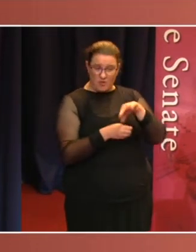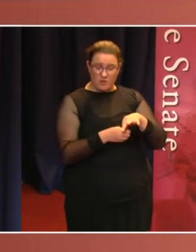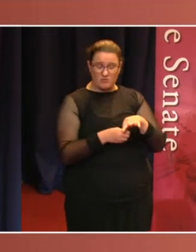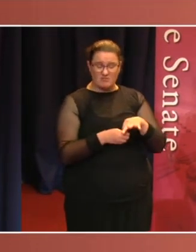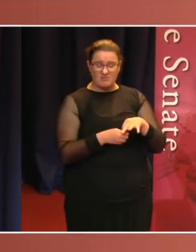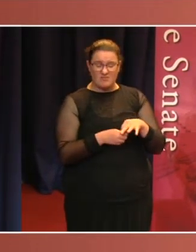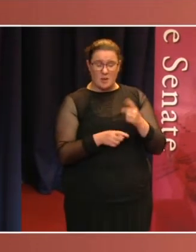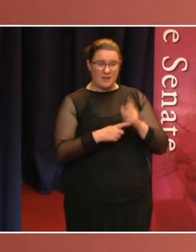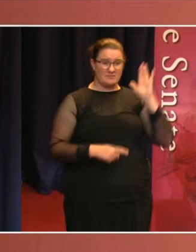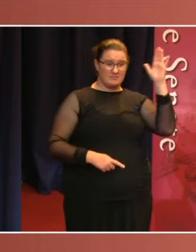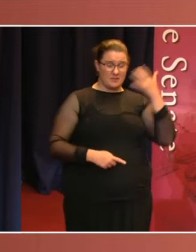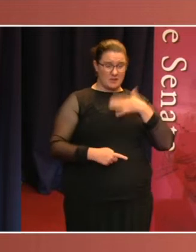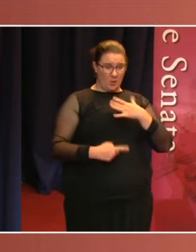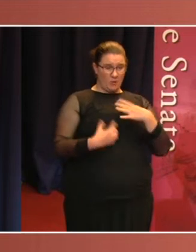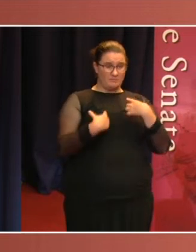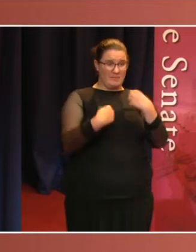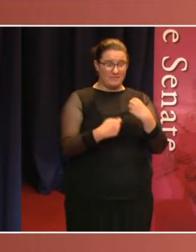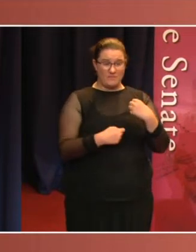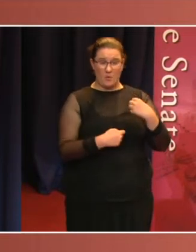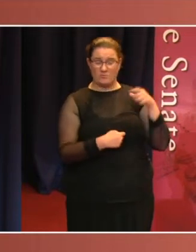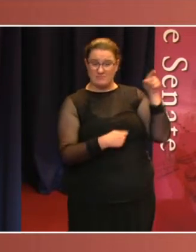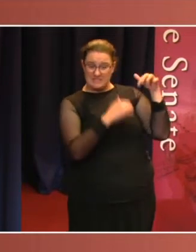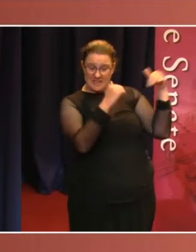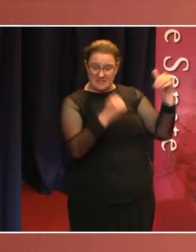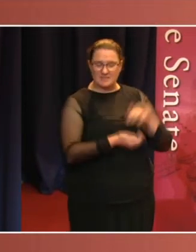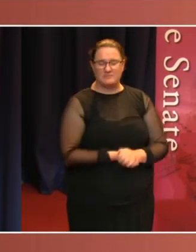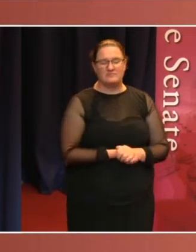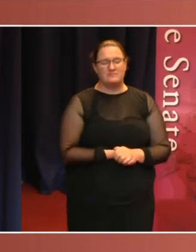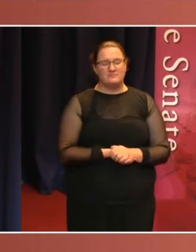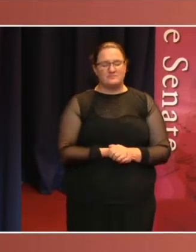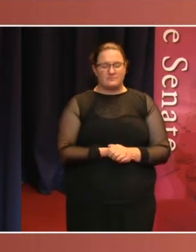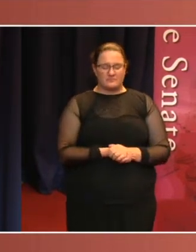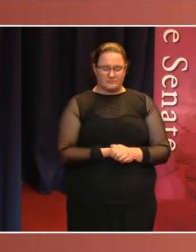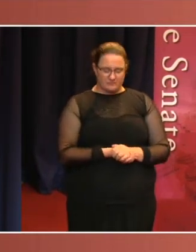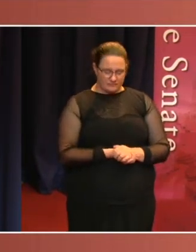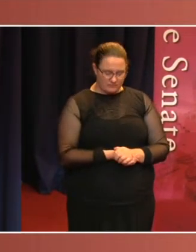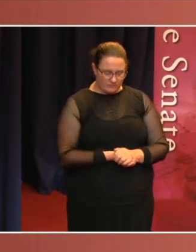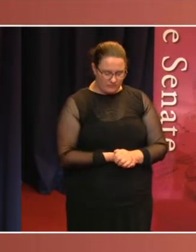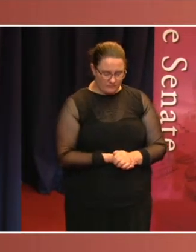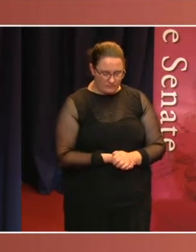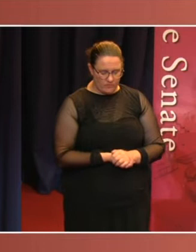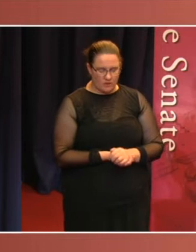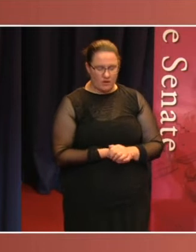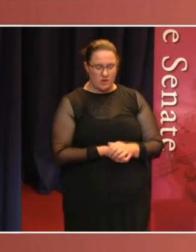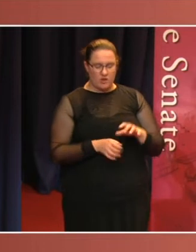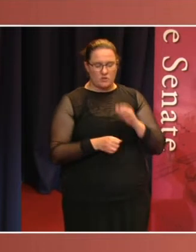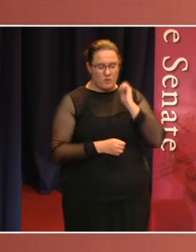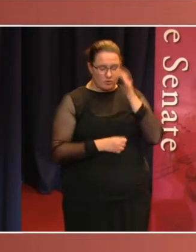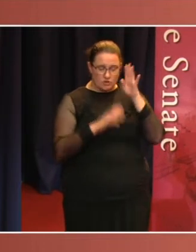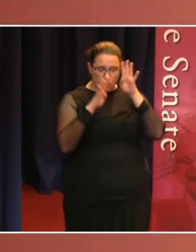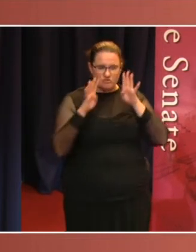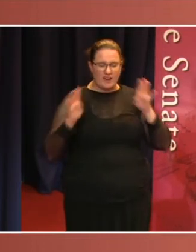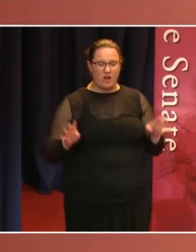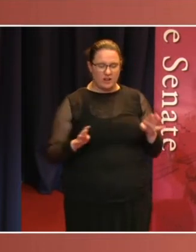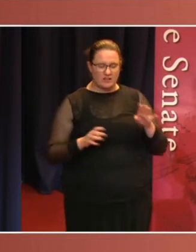The Senate's bill extended suffrage to Aboriginal and Torres Strait Islander Australians, but the House of Representatives struck that part